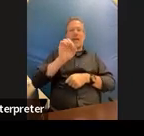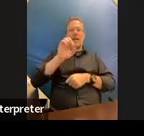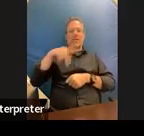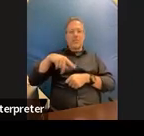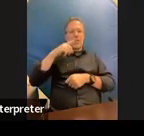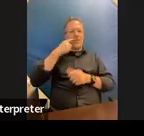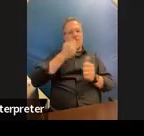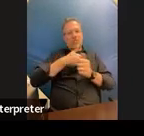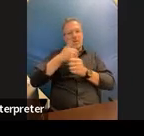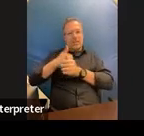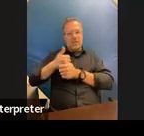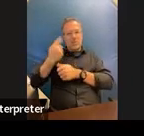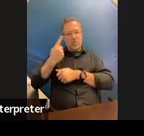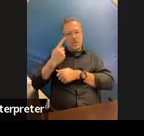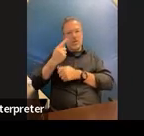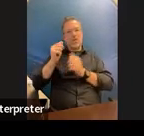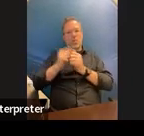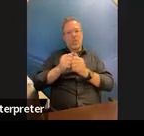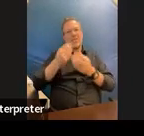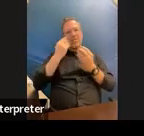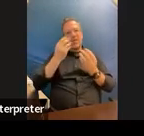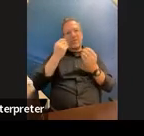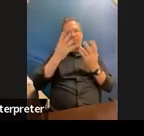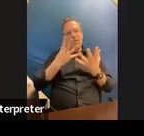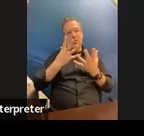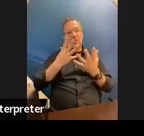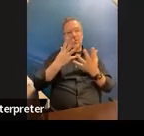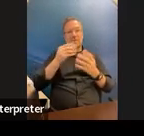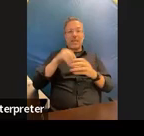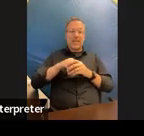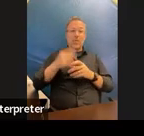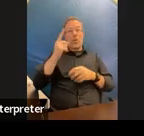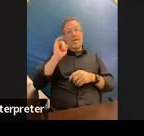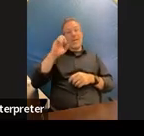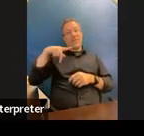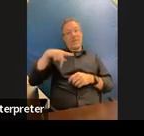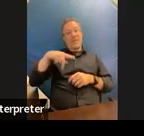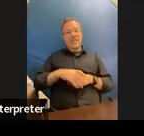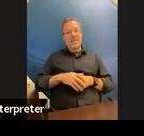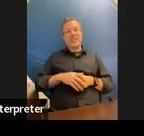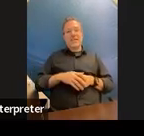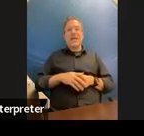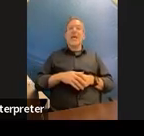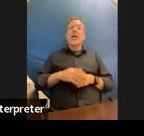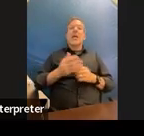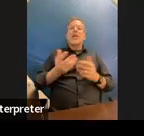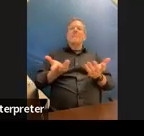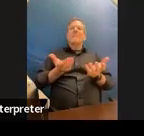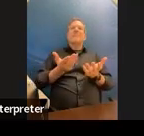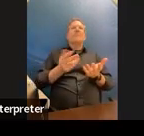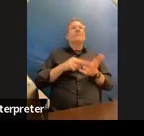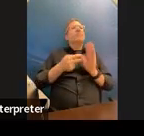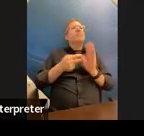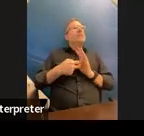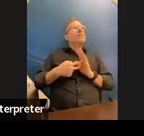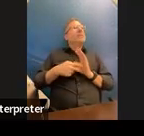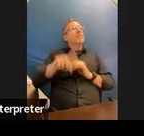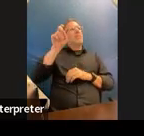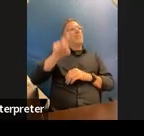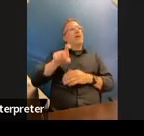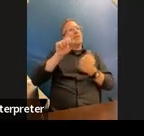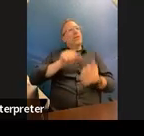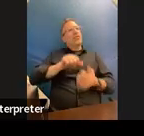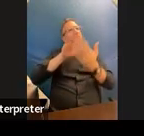disabilities with the information that's in the one iep that makes sense it has to address each